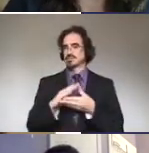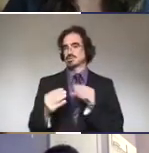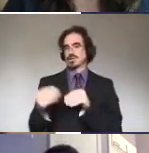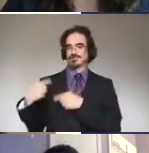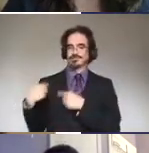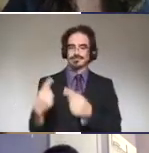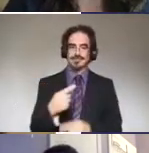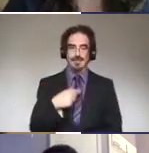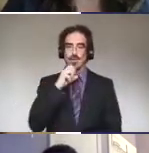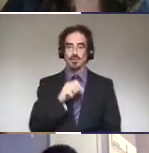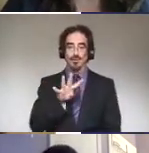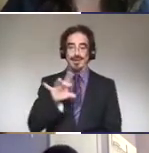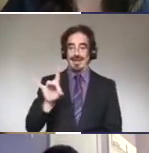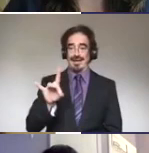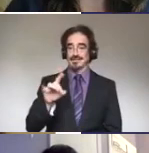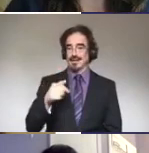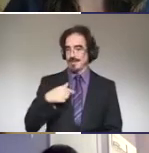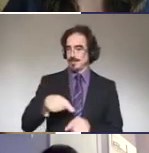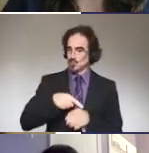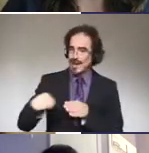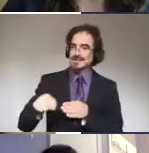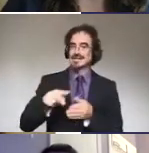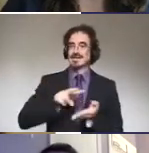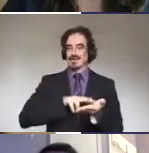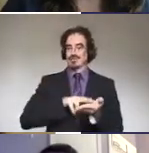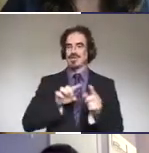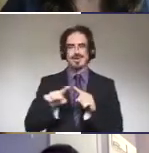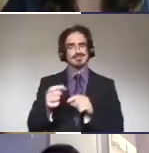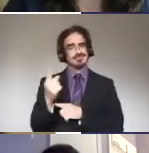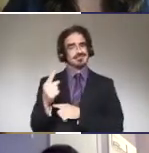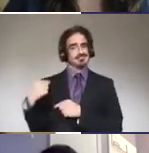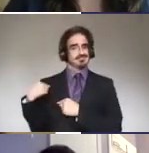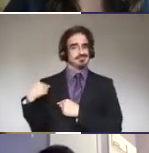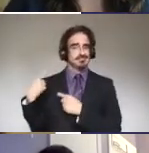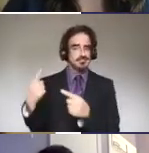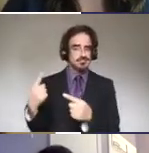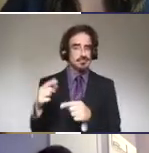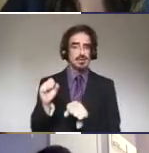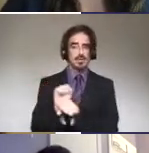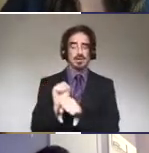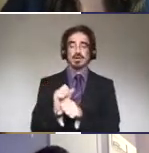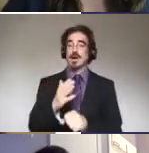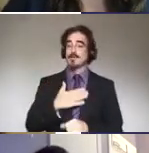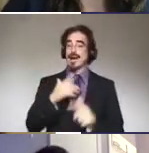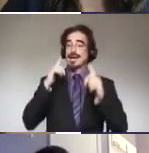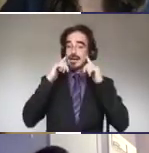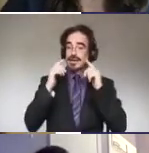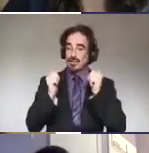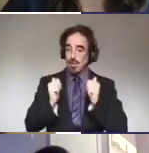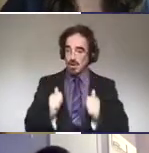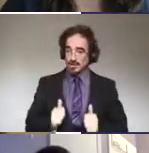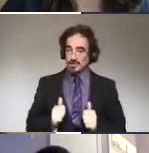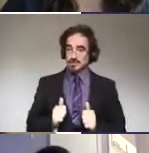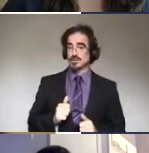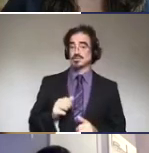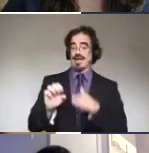veterinarian. I own my business. But it was a long road to get there. My hearing loss was progressive. In an elementary school,